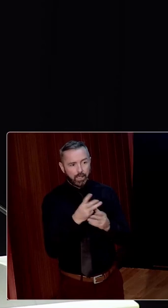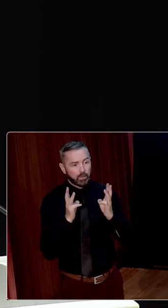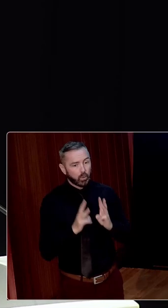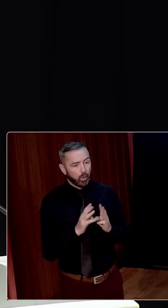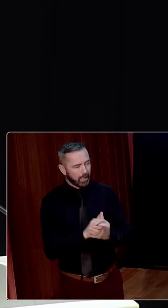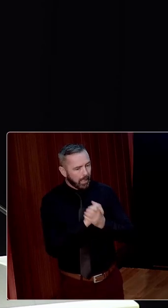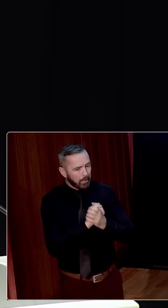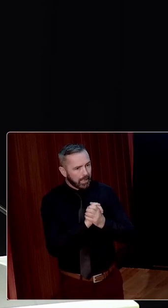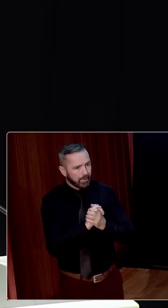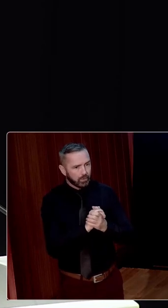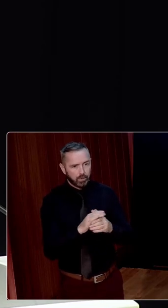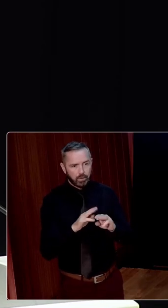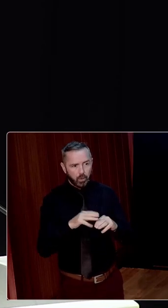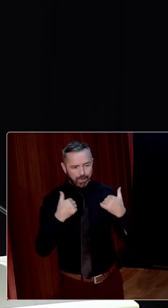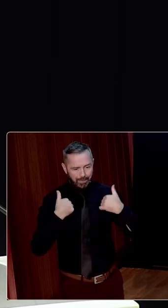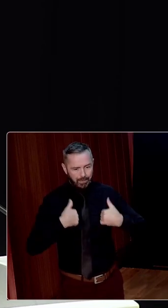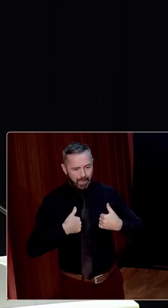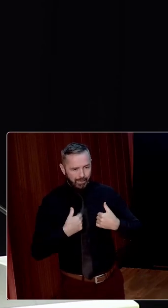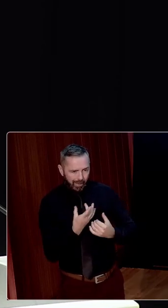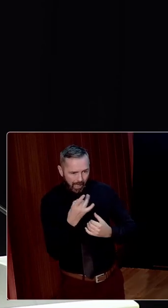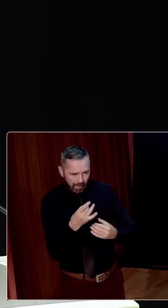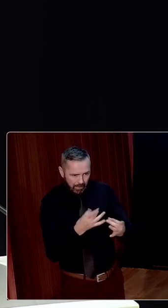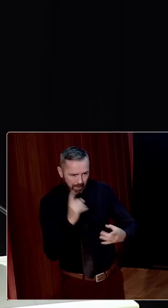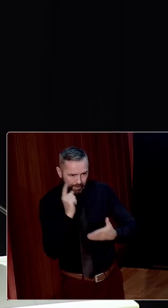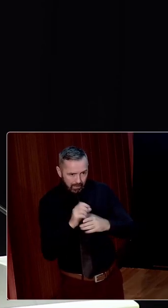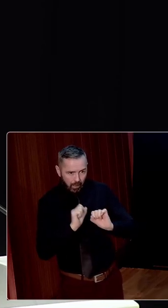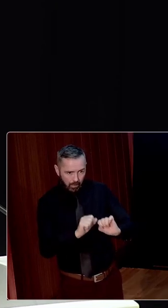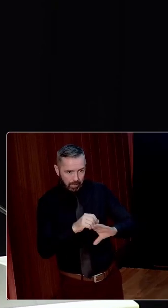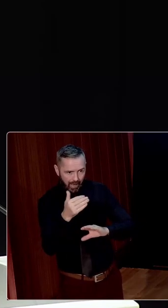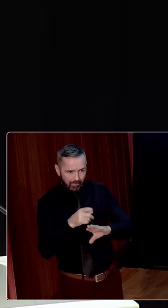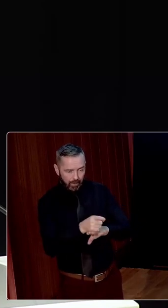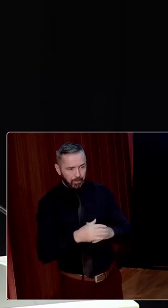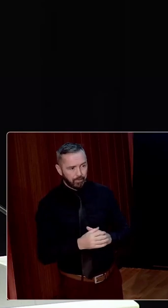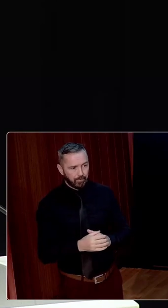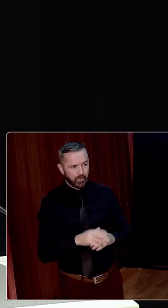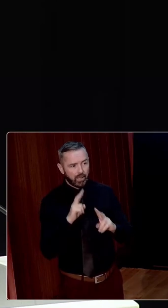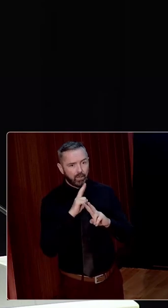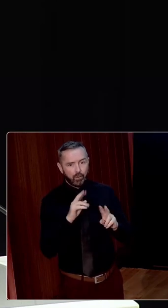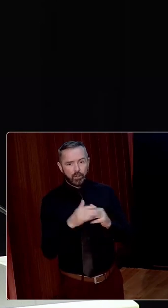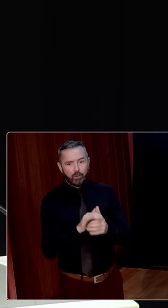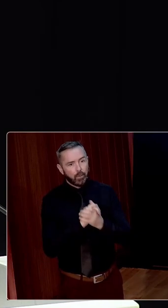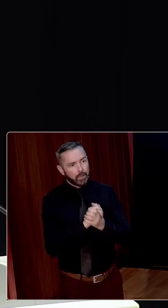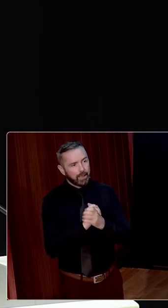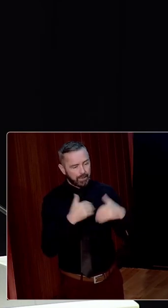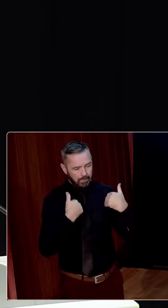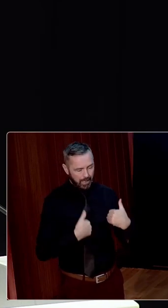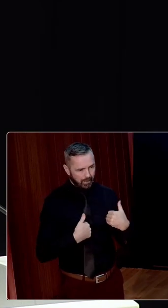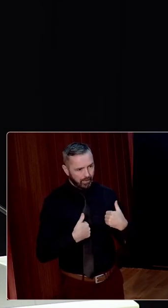exclusively male cast of actors in the vouching and decision making process. The voice of appeal is female